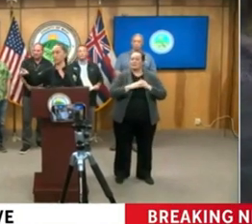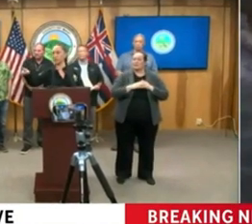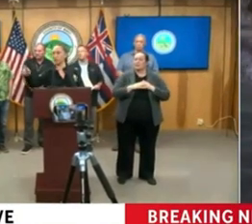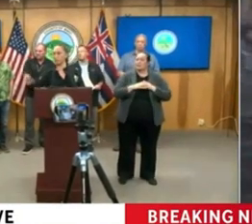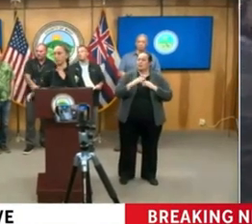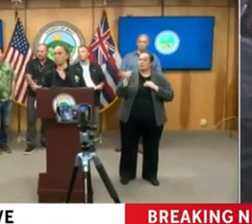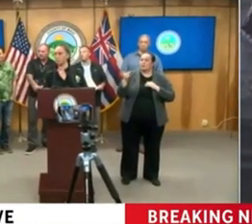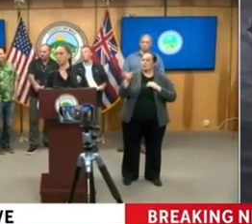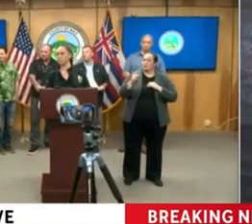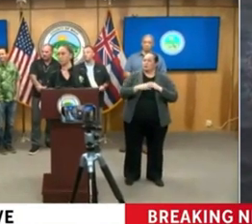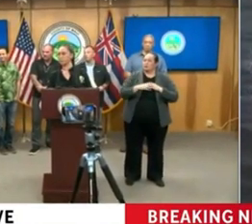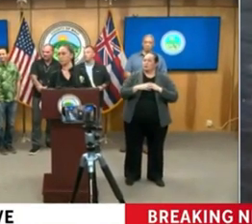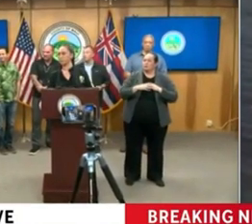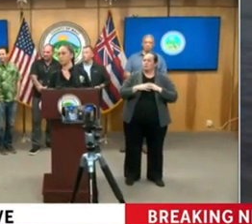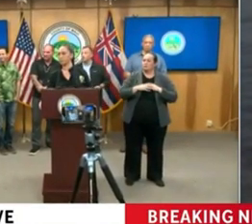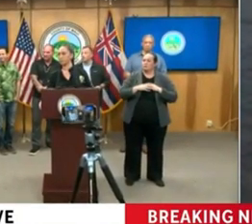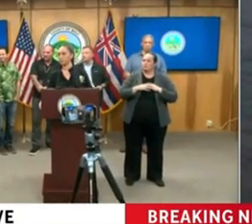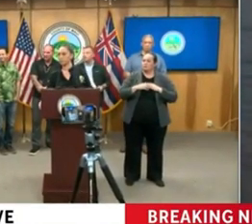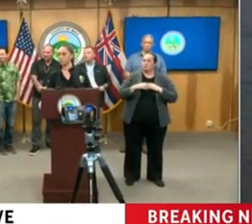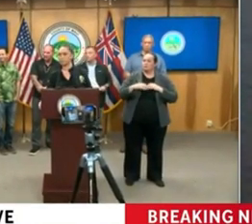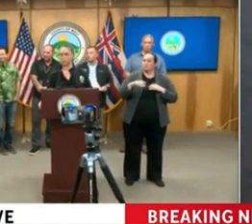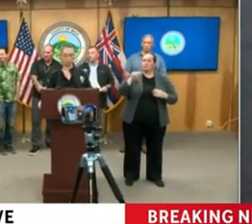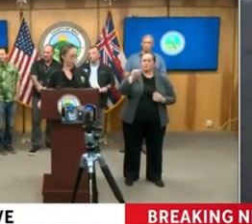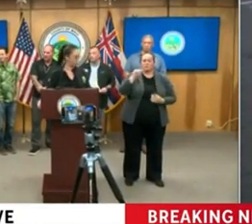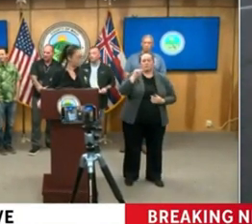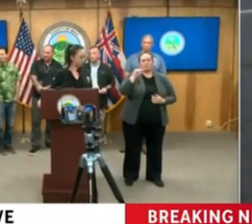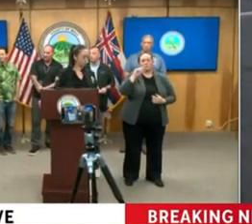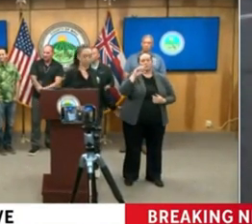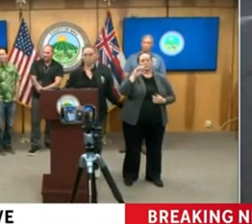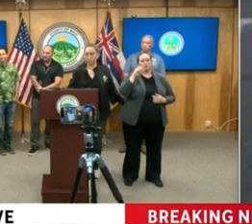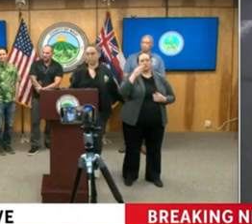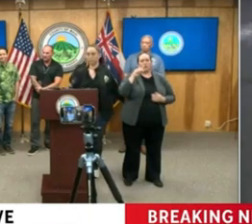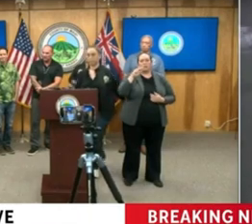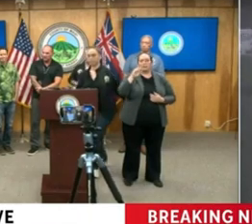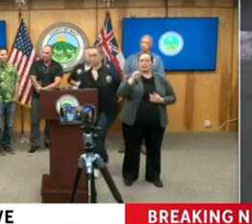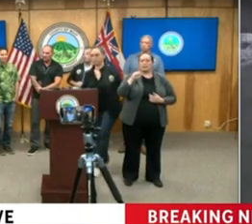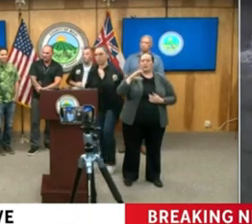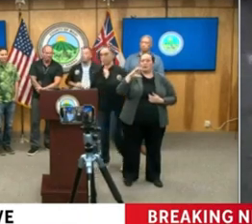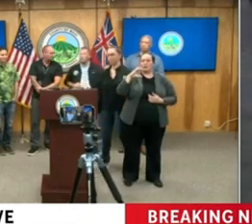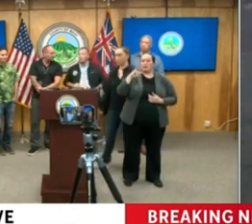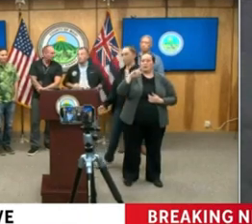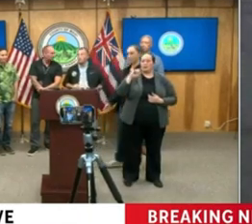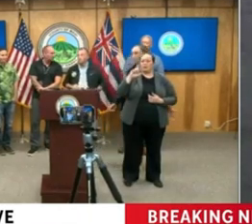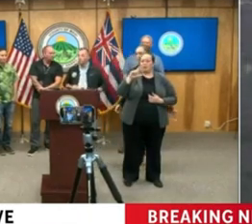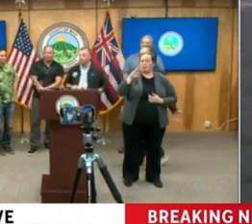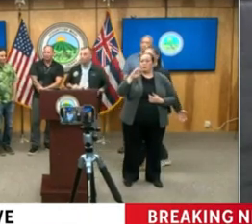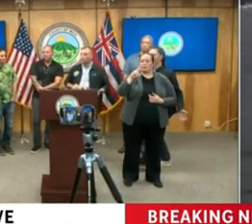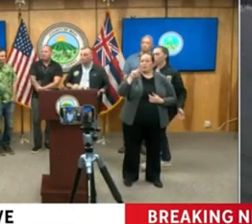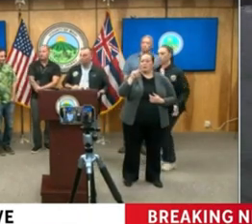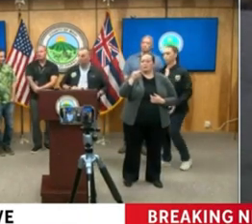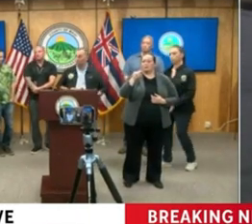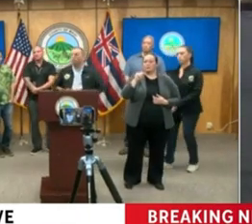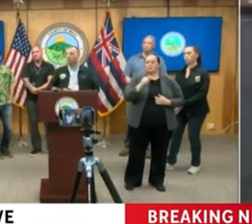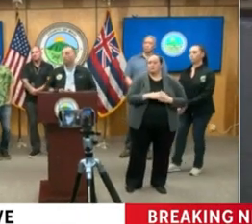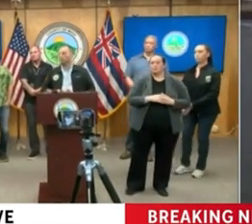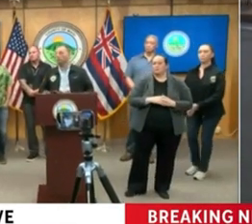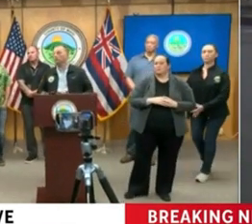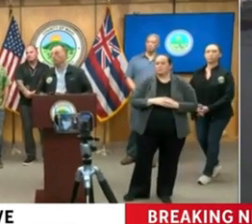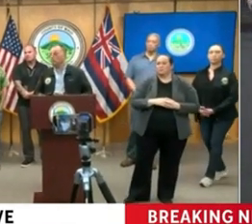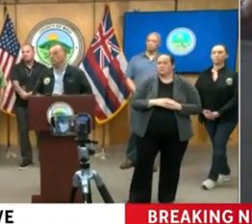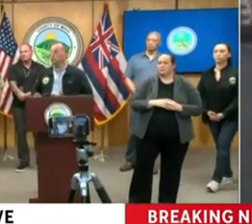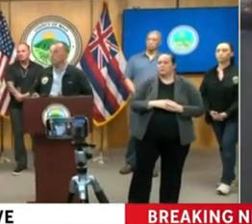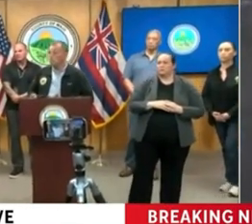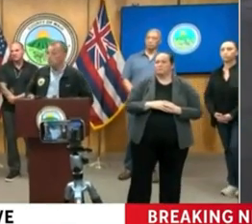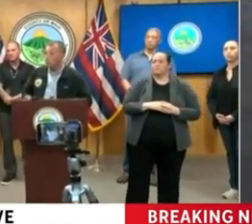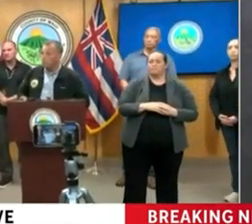We'll go here. Thomas Heaton, Sybil B, for the Governor. Yesterday, Lieutenant Governor